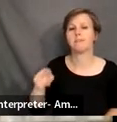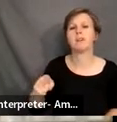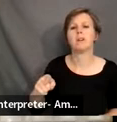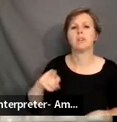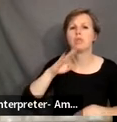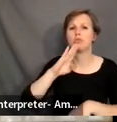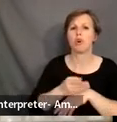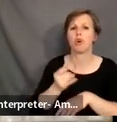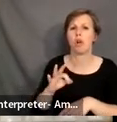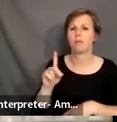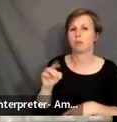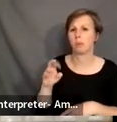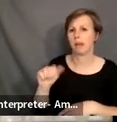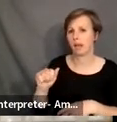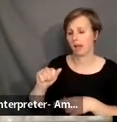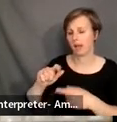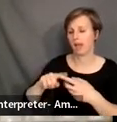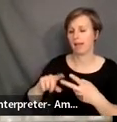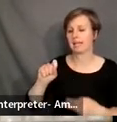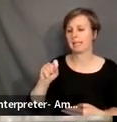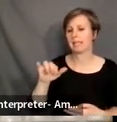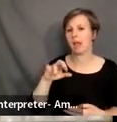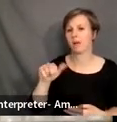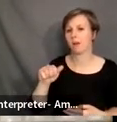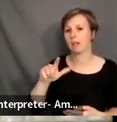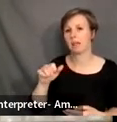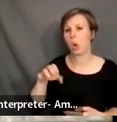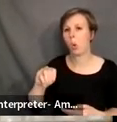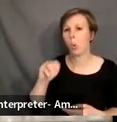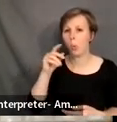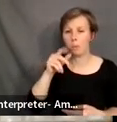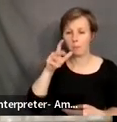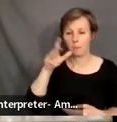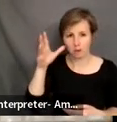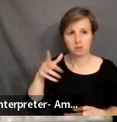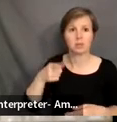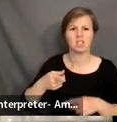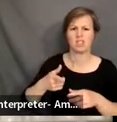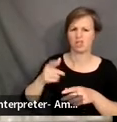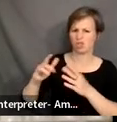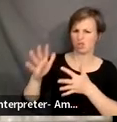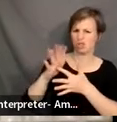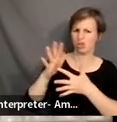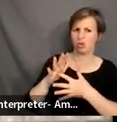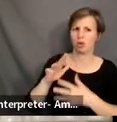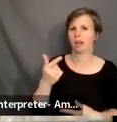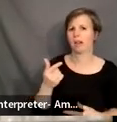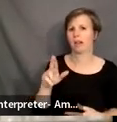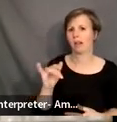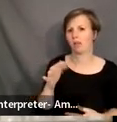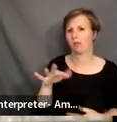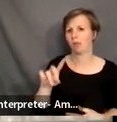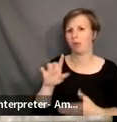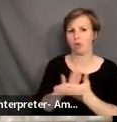Dominican and Sierra Leonean immigrants. She is a junior at Guilford College, majoring in community justice